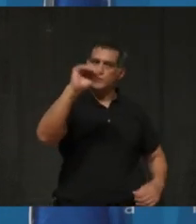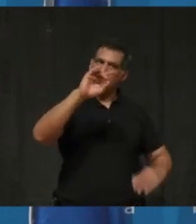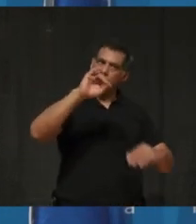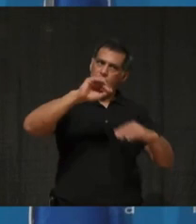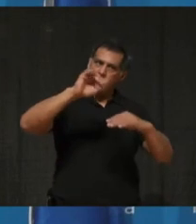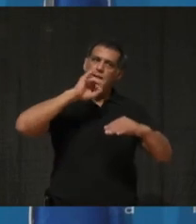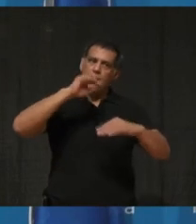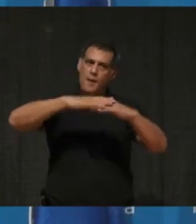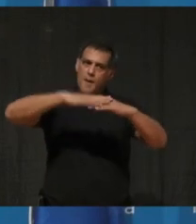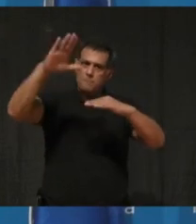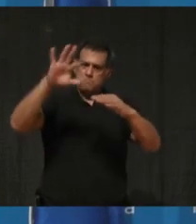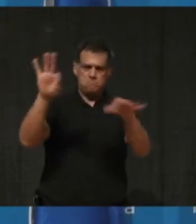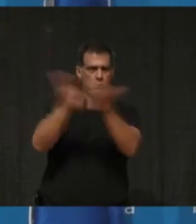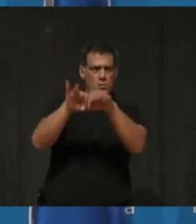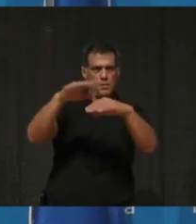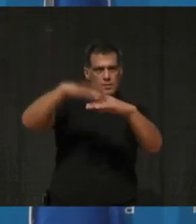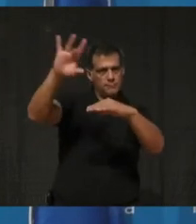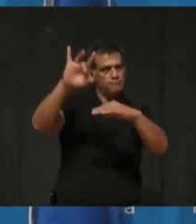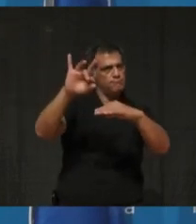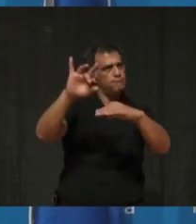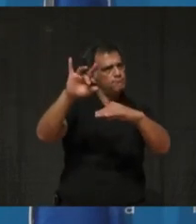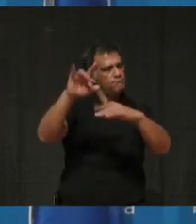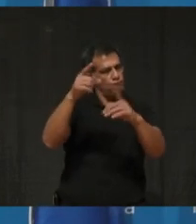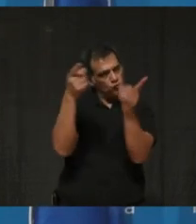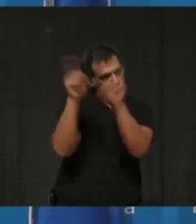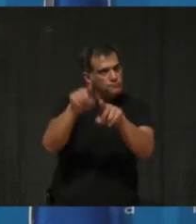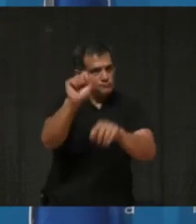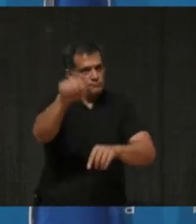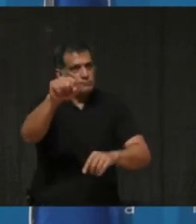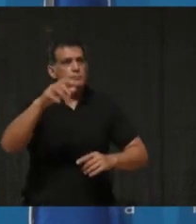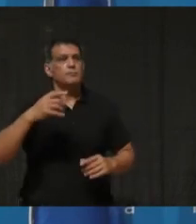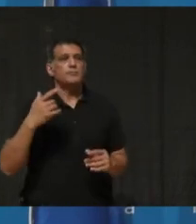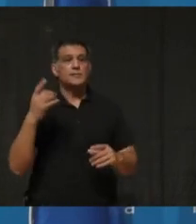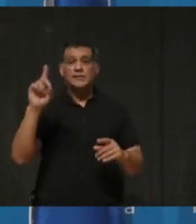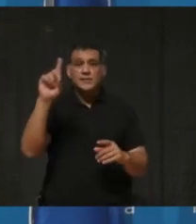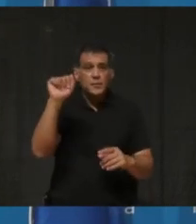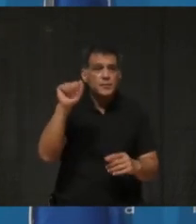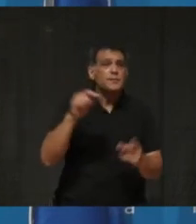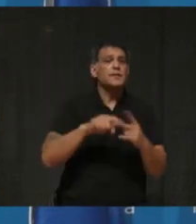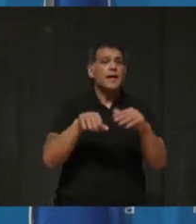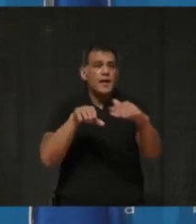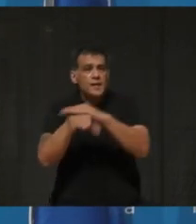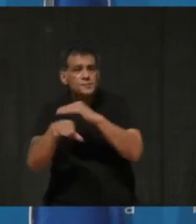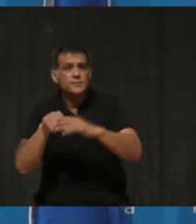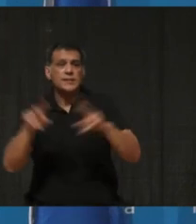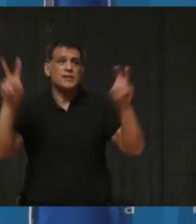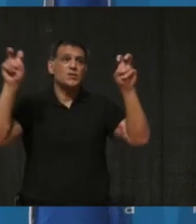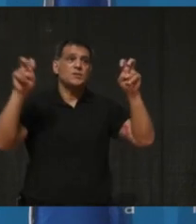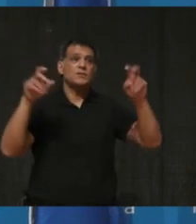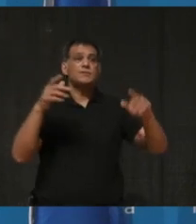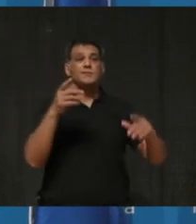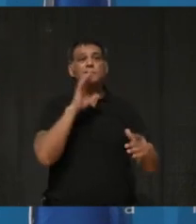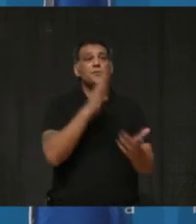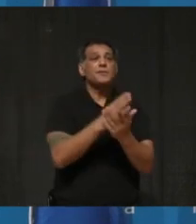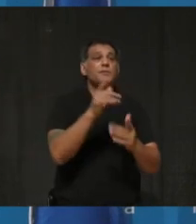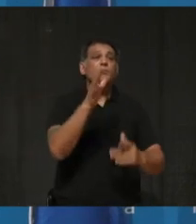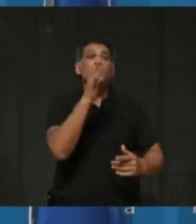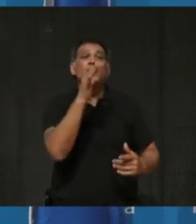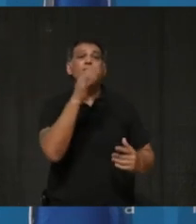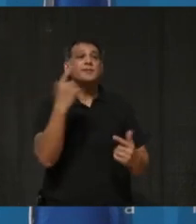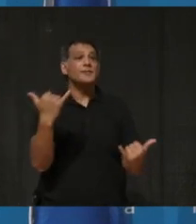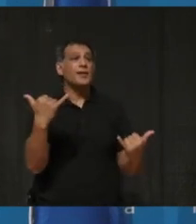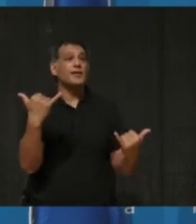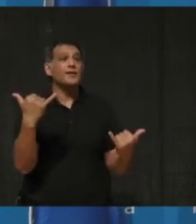soon as possible. I know many have disability issues or accessibility issues. I spoke about my mother today. She certainly has a